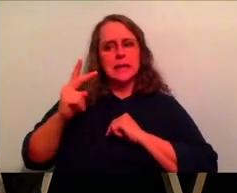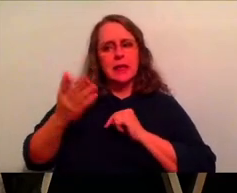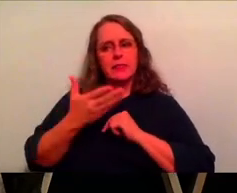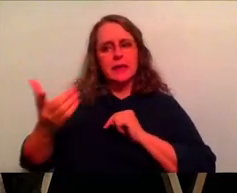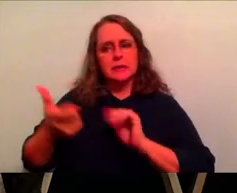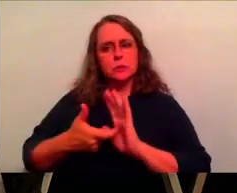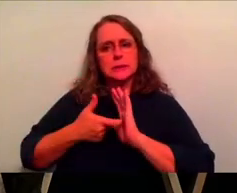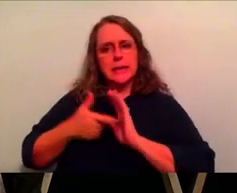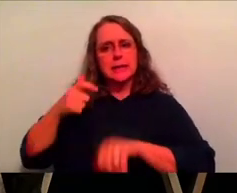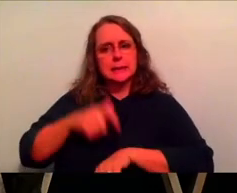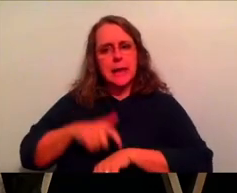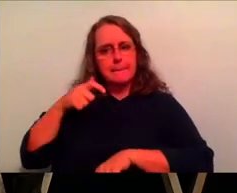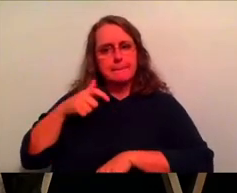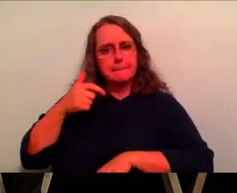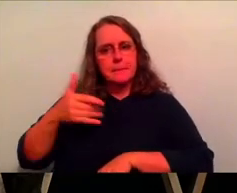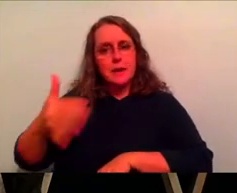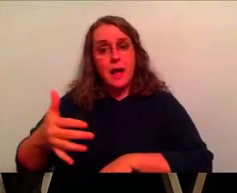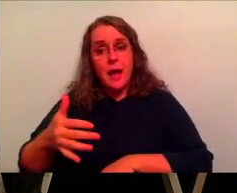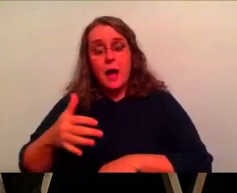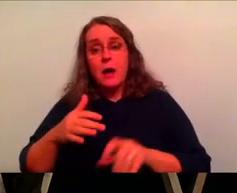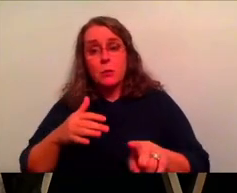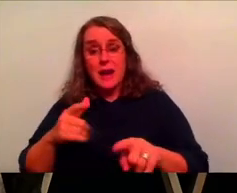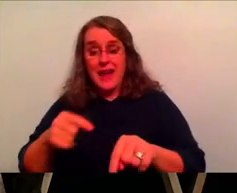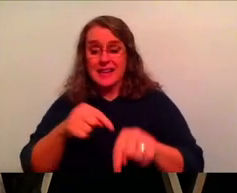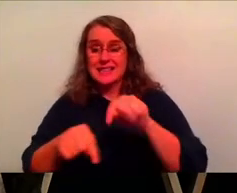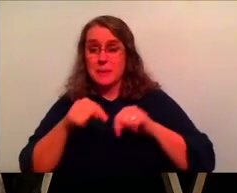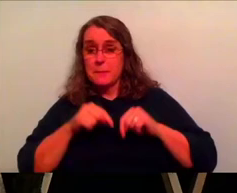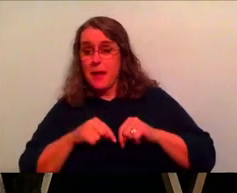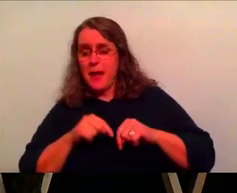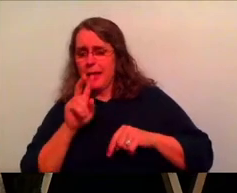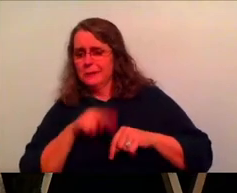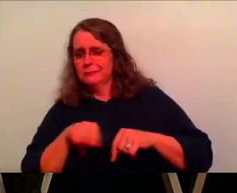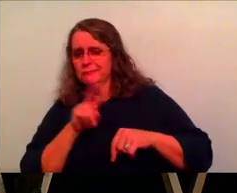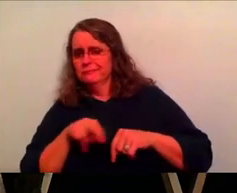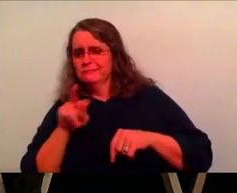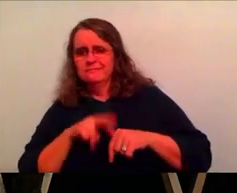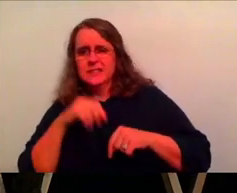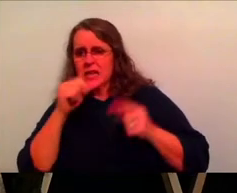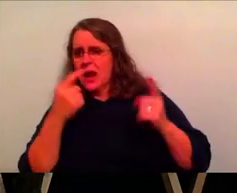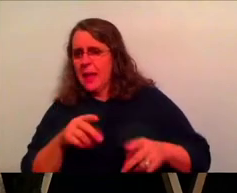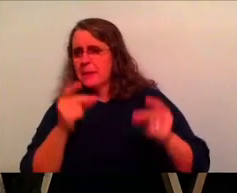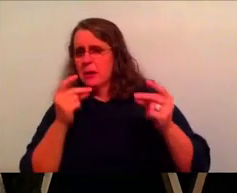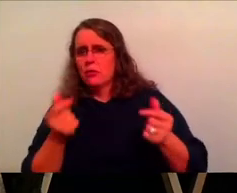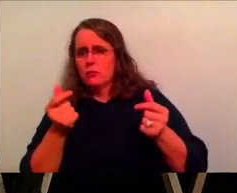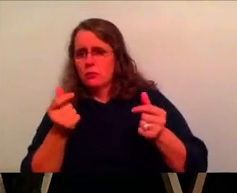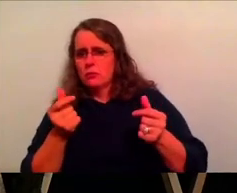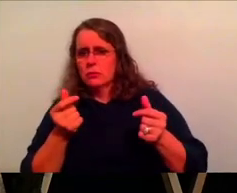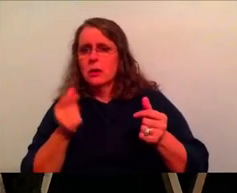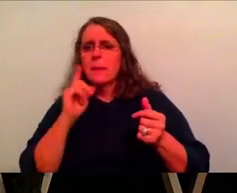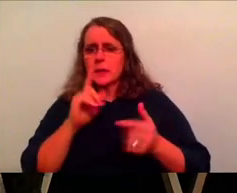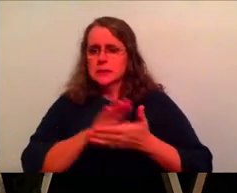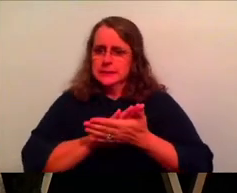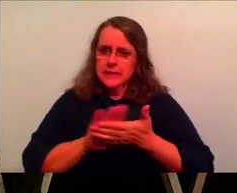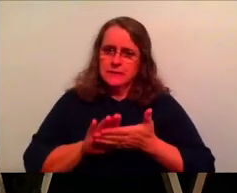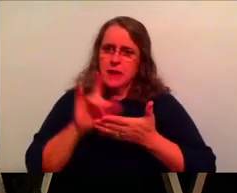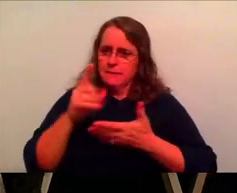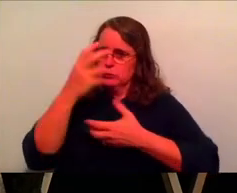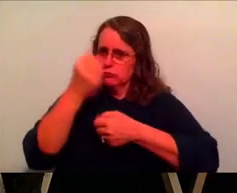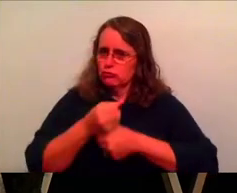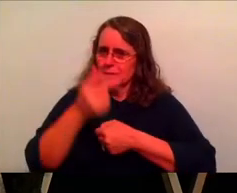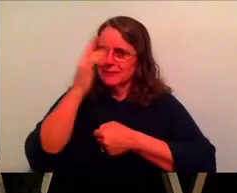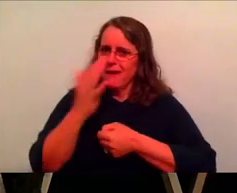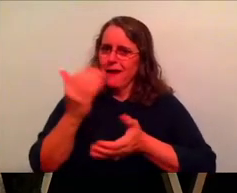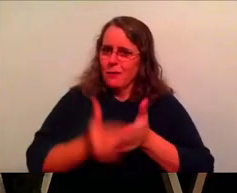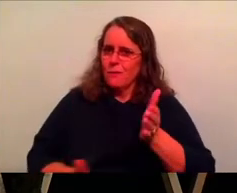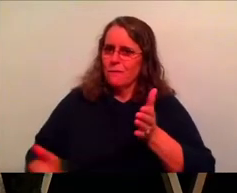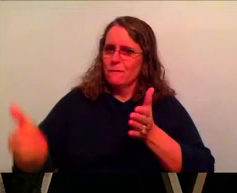step in the right direction when I'm able to go, Hey, this is not going to happen overnight that I'm being sanctified that I, that I'm going to have to trust God over and over